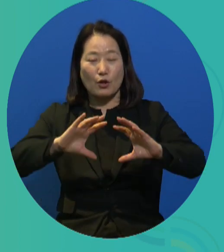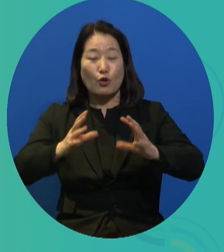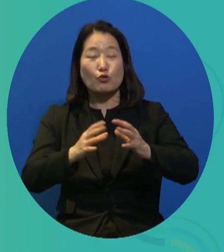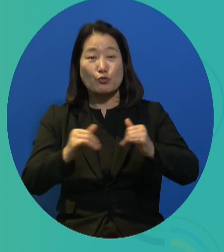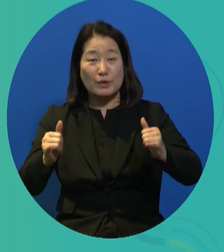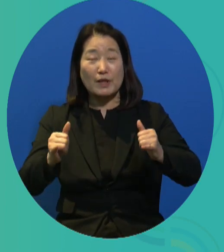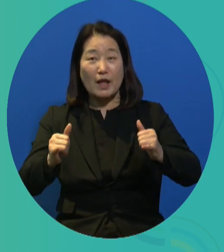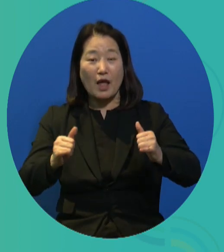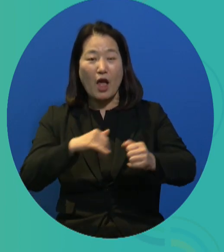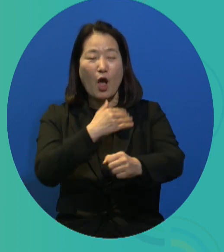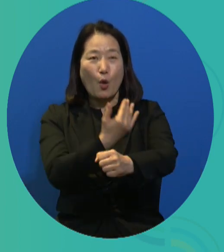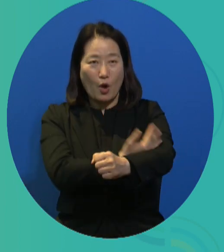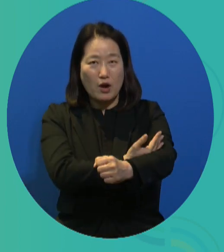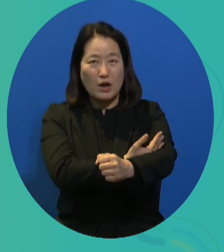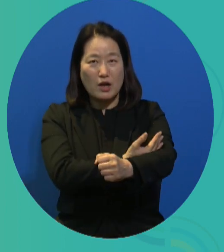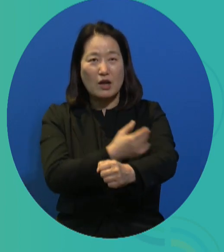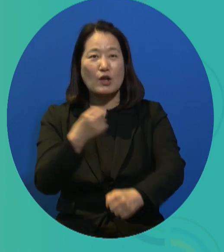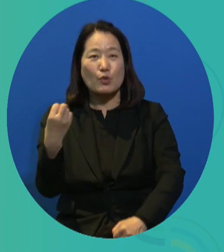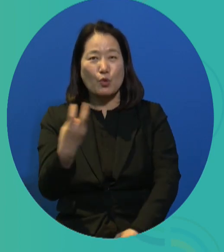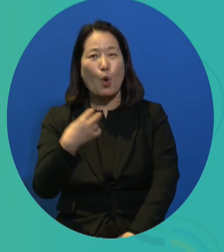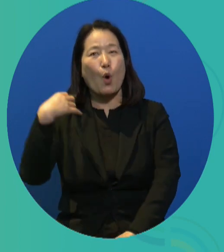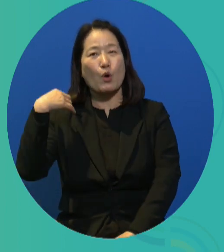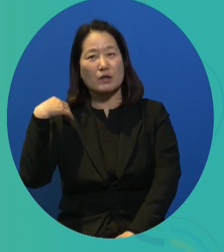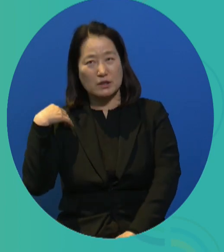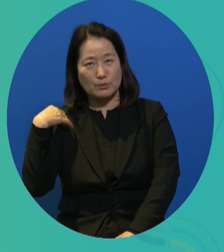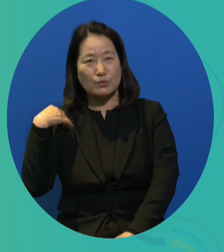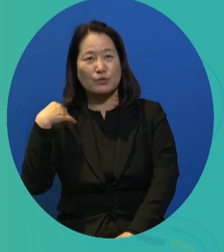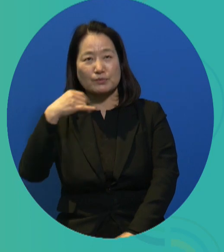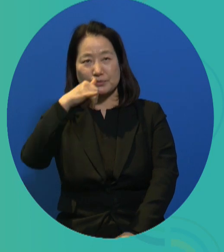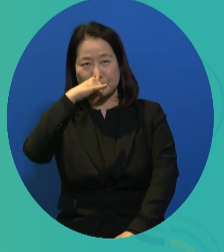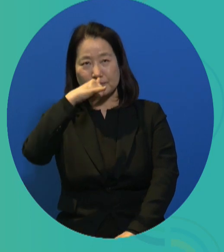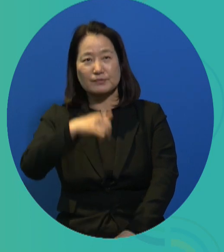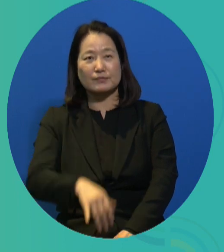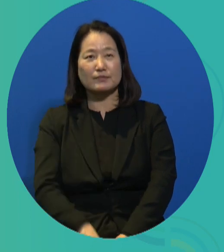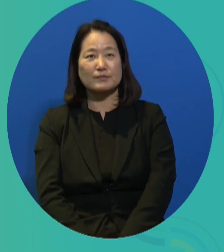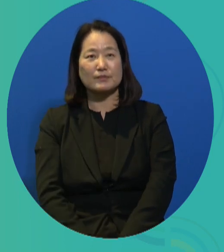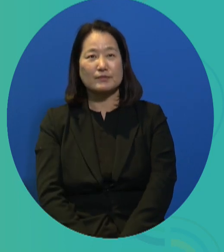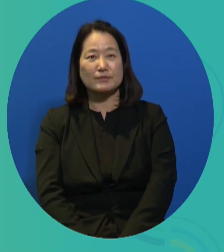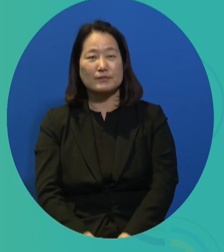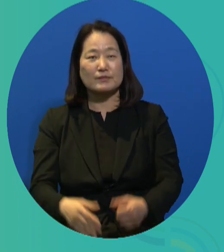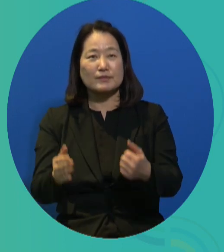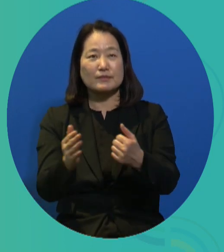work is both a right and also a duty for all citizens in Korea.